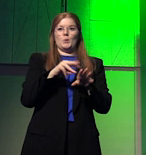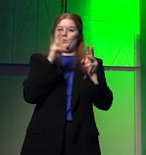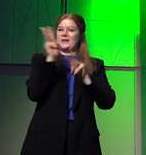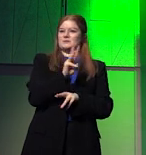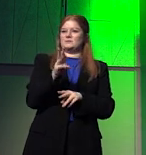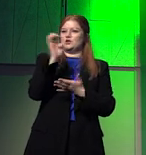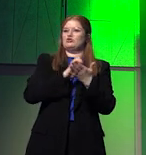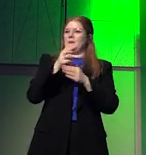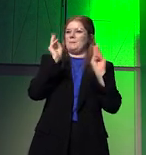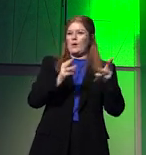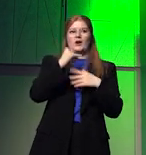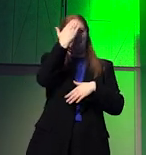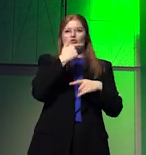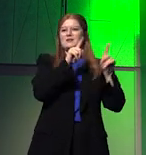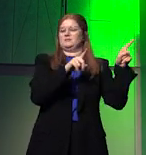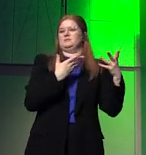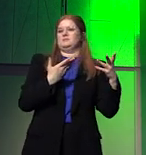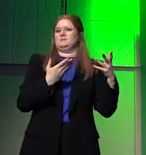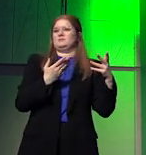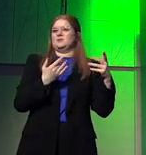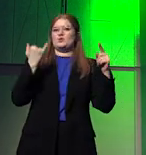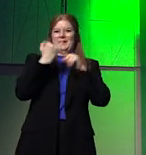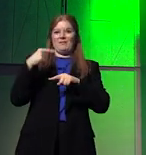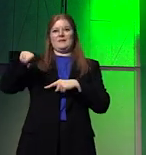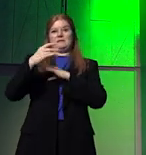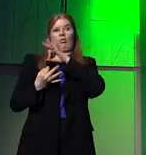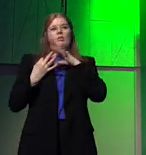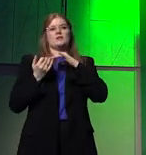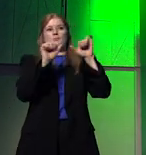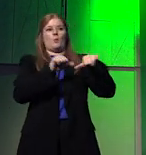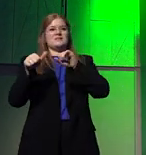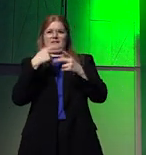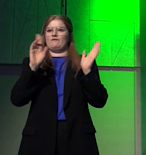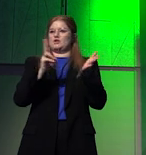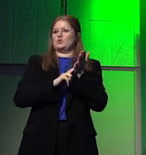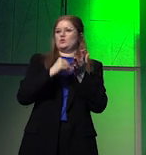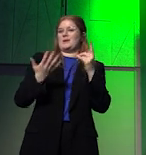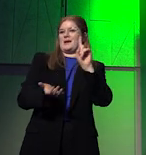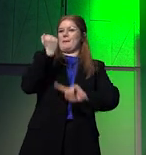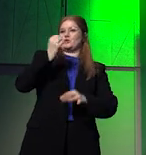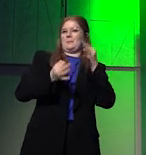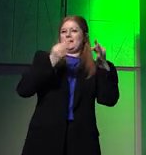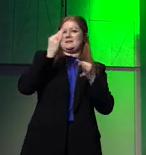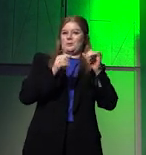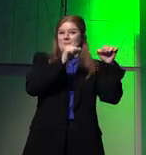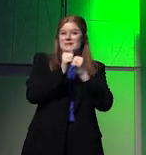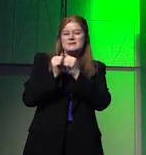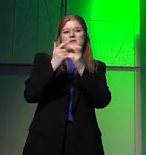powers with the US. And within this rogue diplomacy, they use capture of political elites,